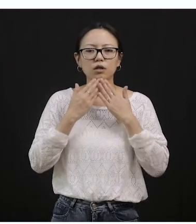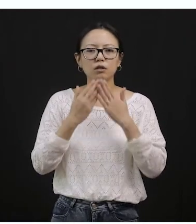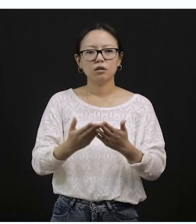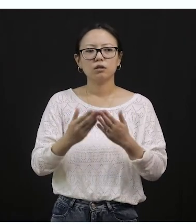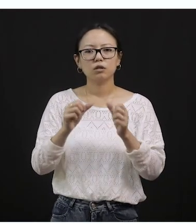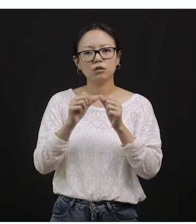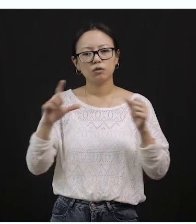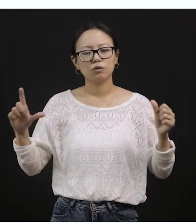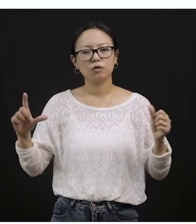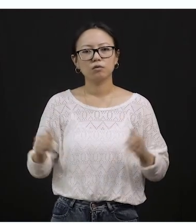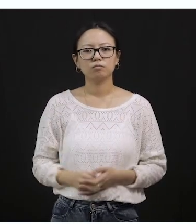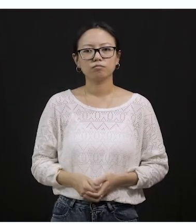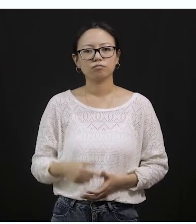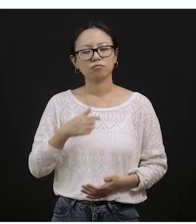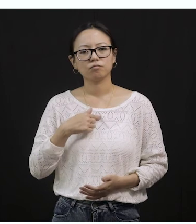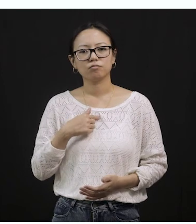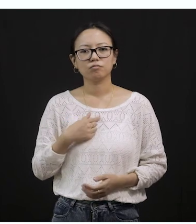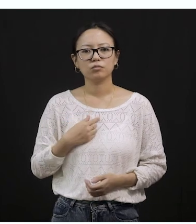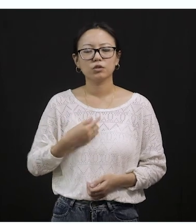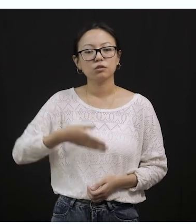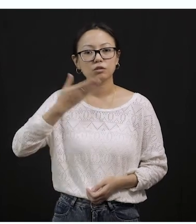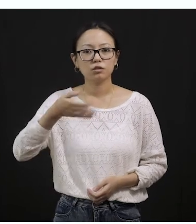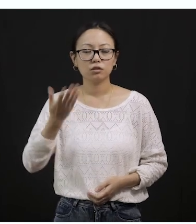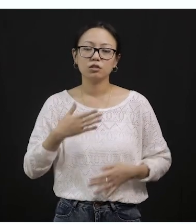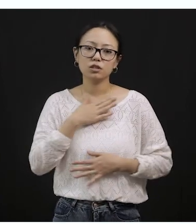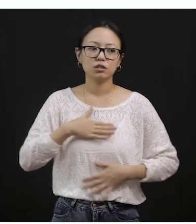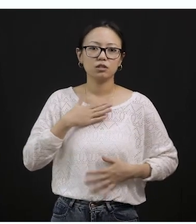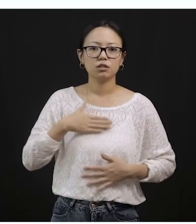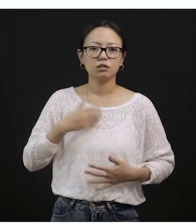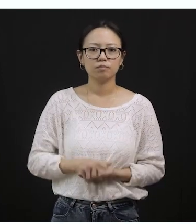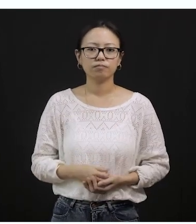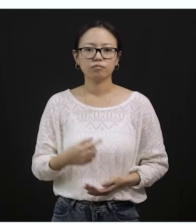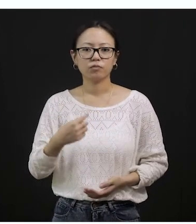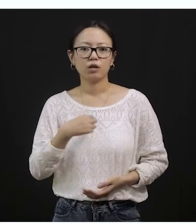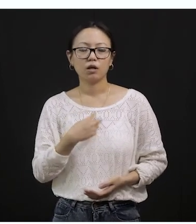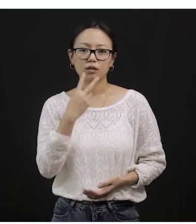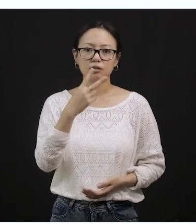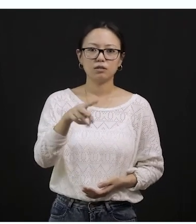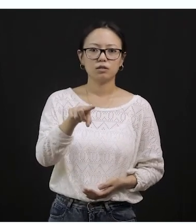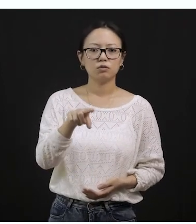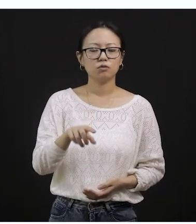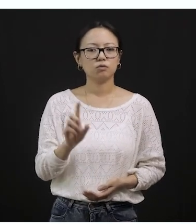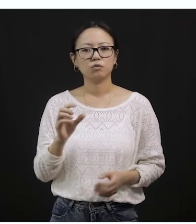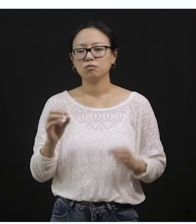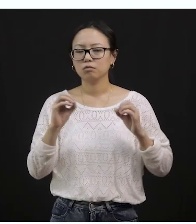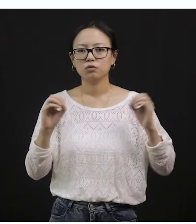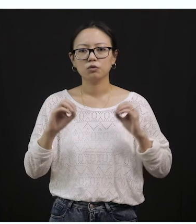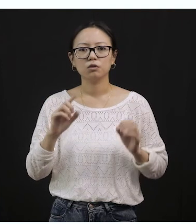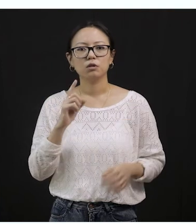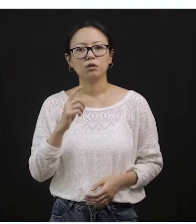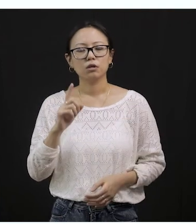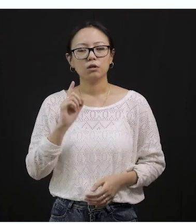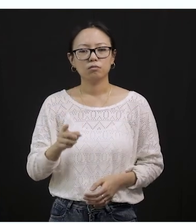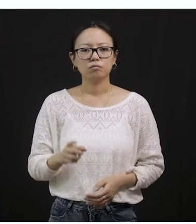all of you. It was really fun to teach you all, even though I don't see you all, you know, I'm imagining myself that you all are with me.